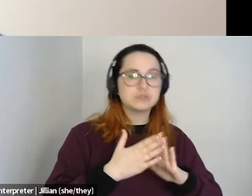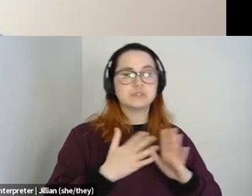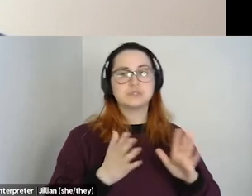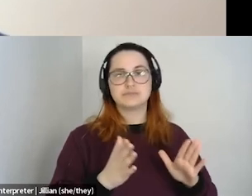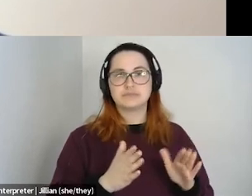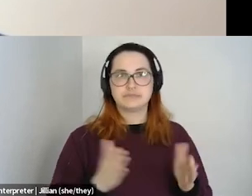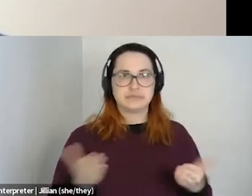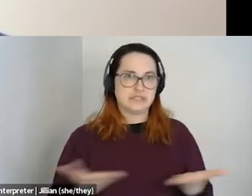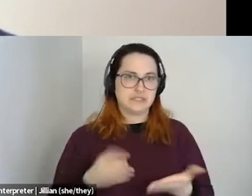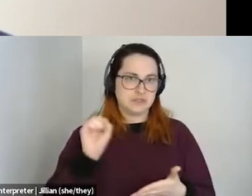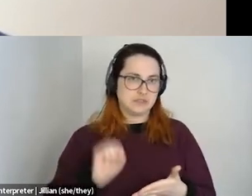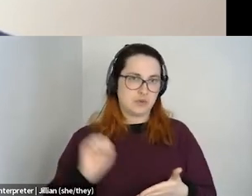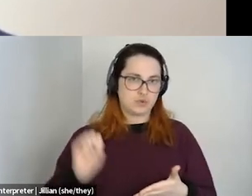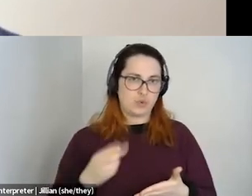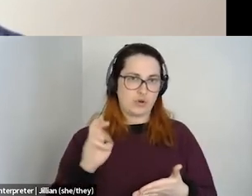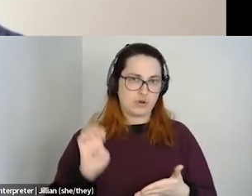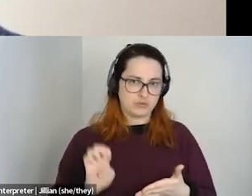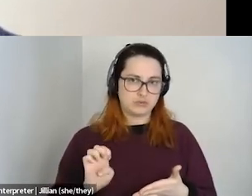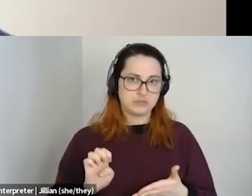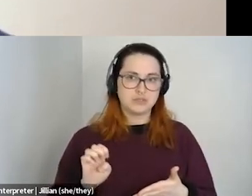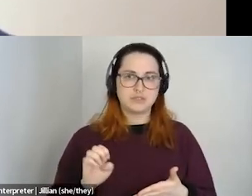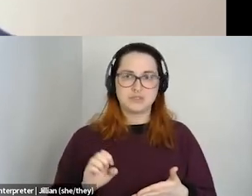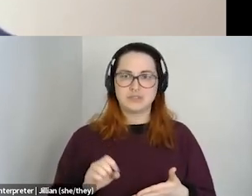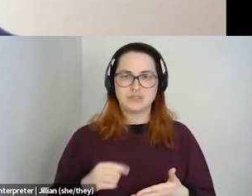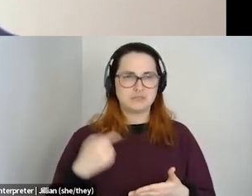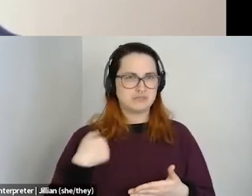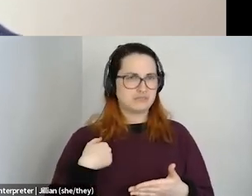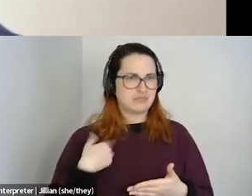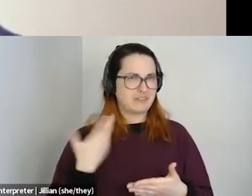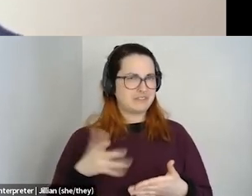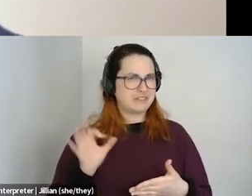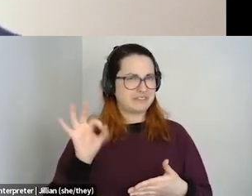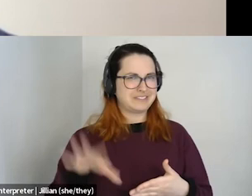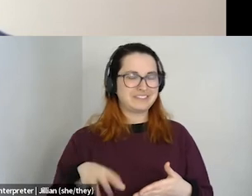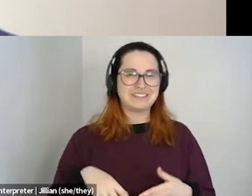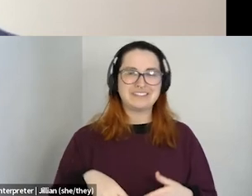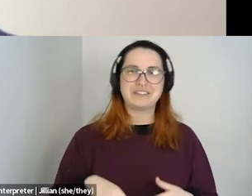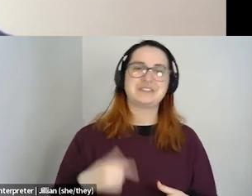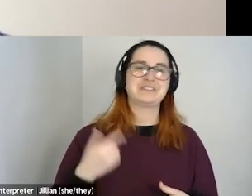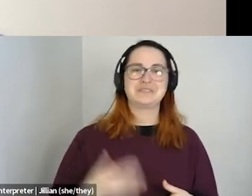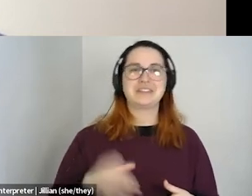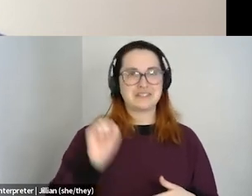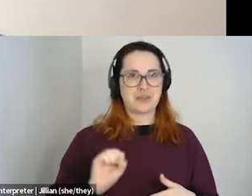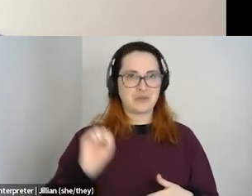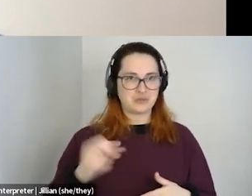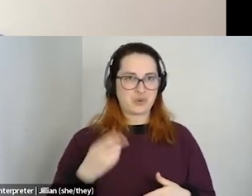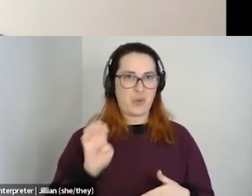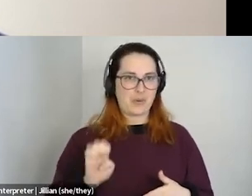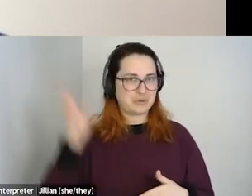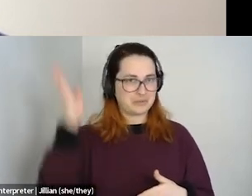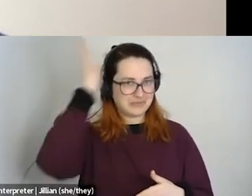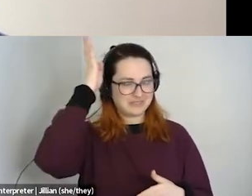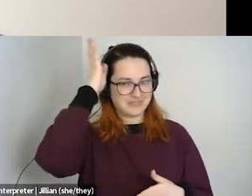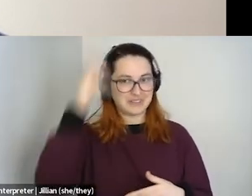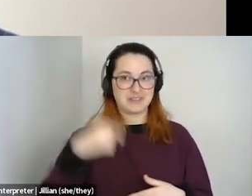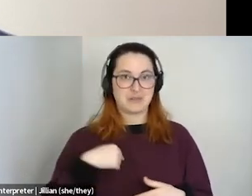South Shore. I am in the South Shore, I don't know if I said that, I'm on the South Shore of Mi'kma'ki. I'm from here. I'm, I